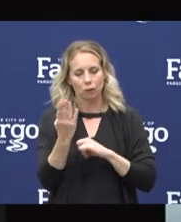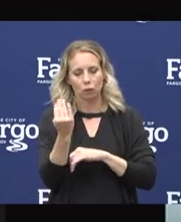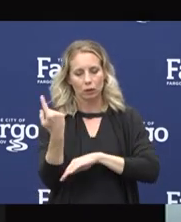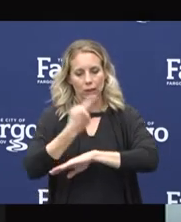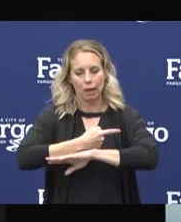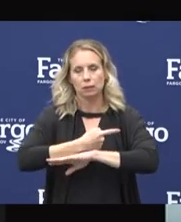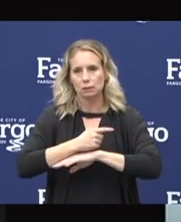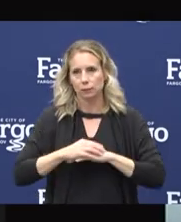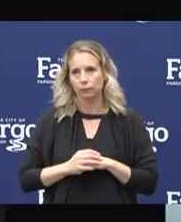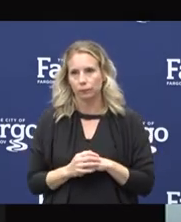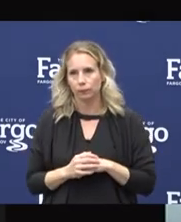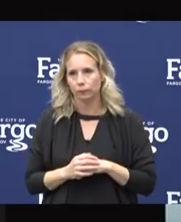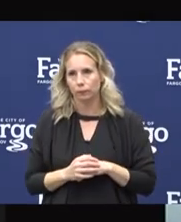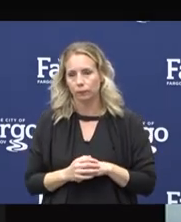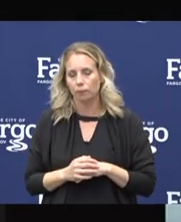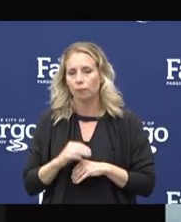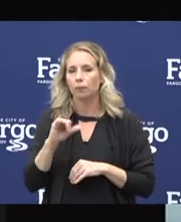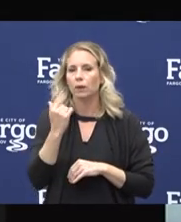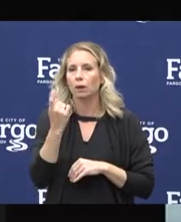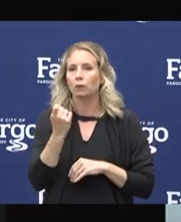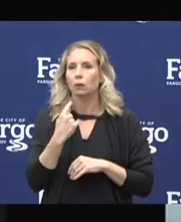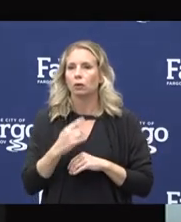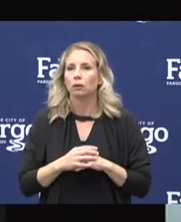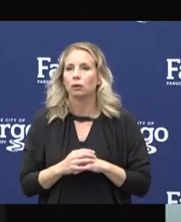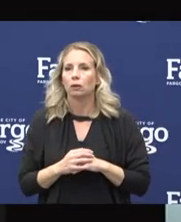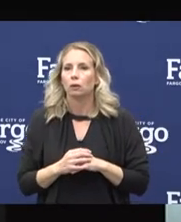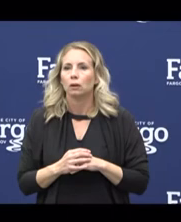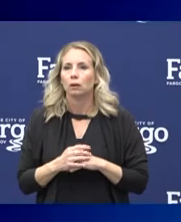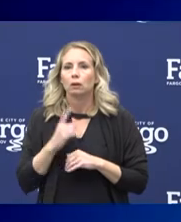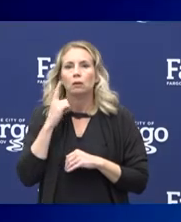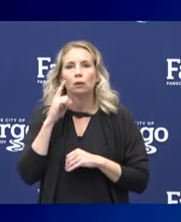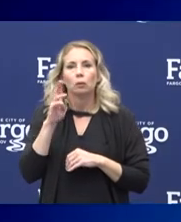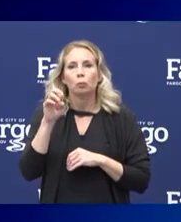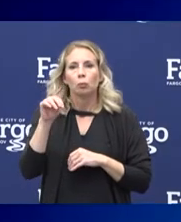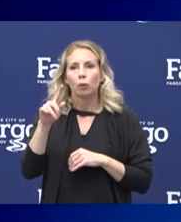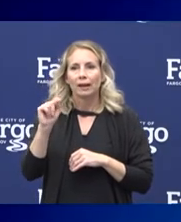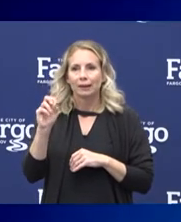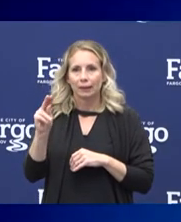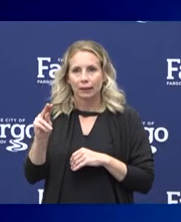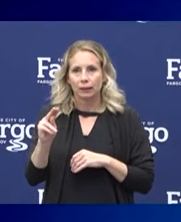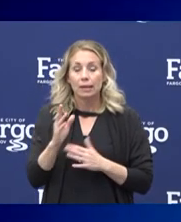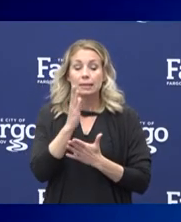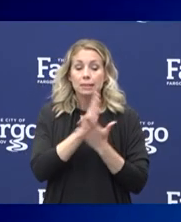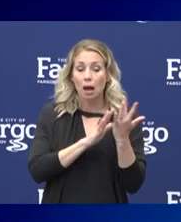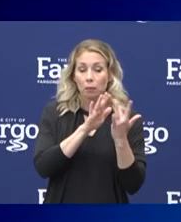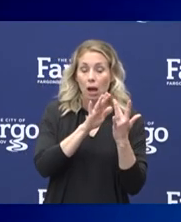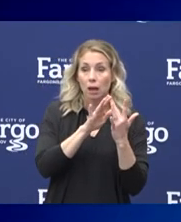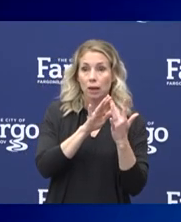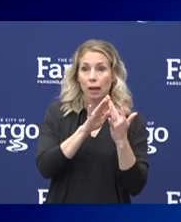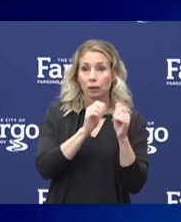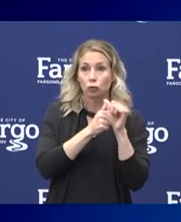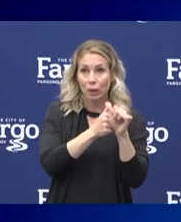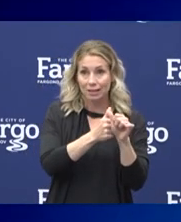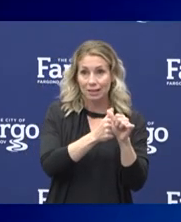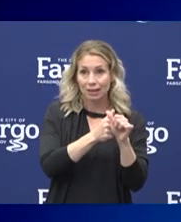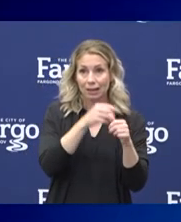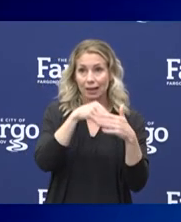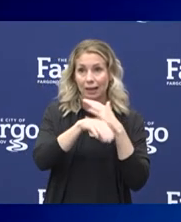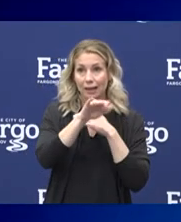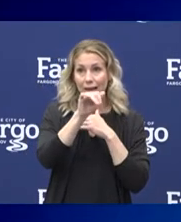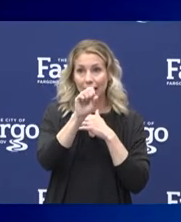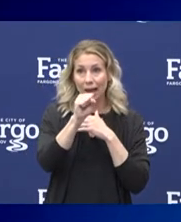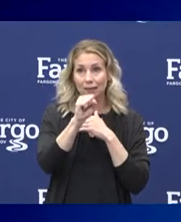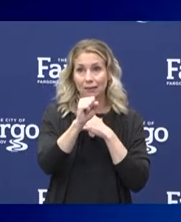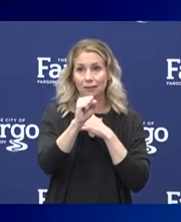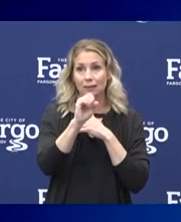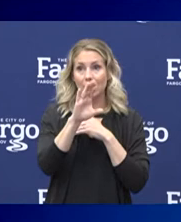We've received another question. It might be good for Brenton. Why is some contact tracing in Cass County tracing a handful of days